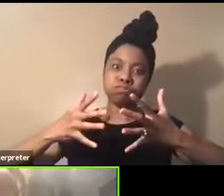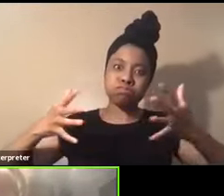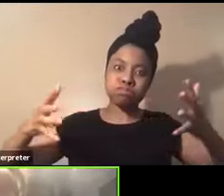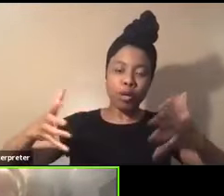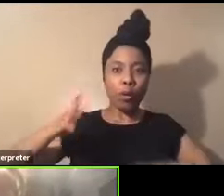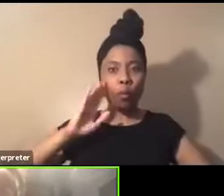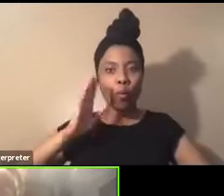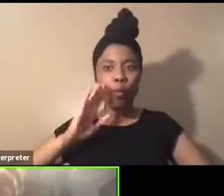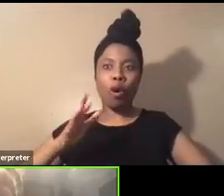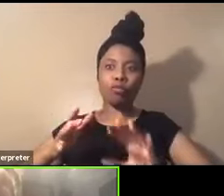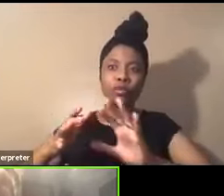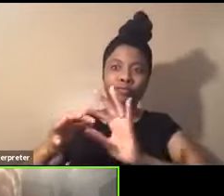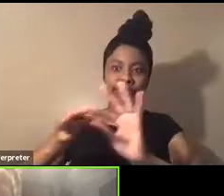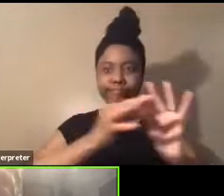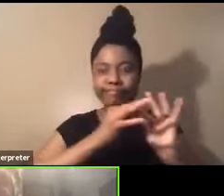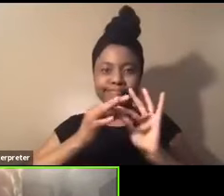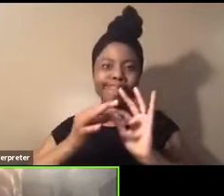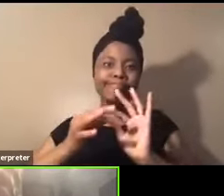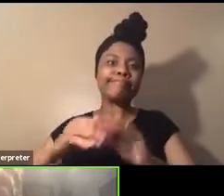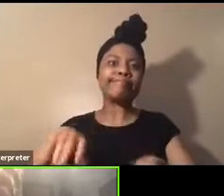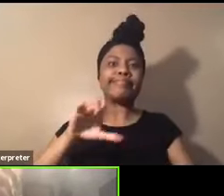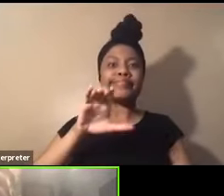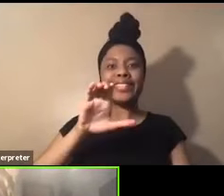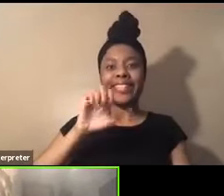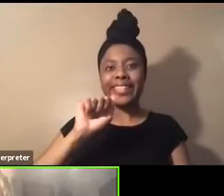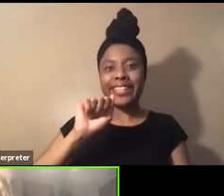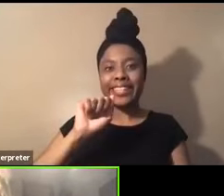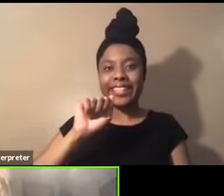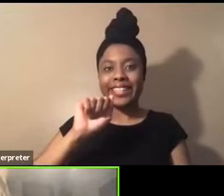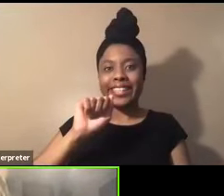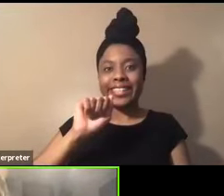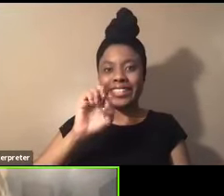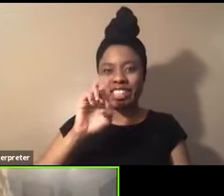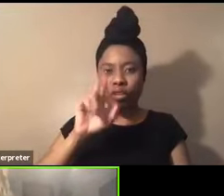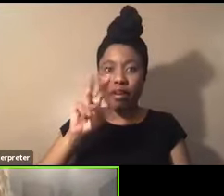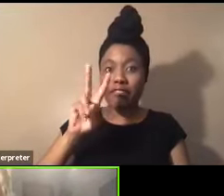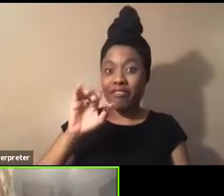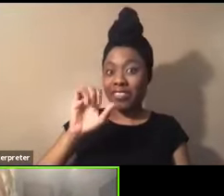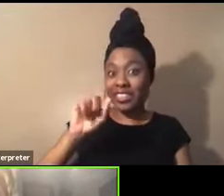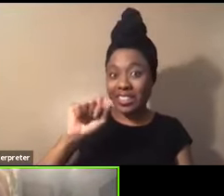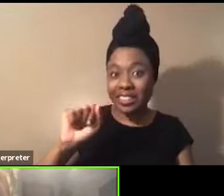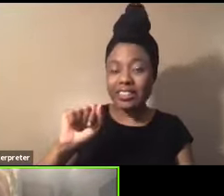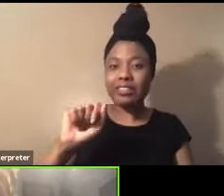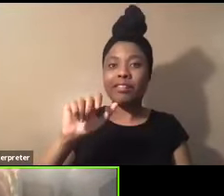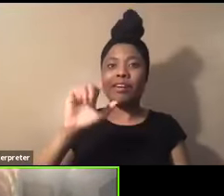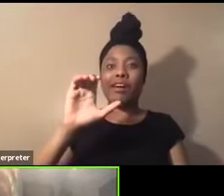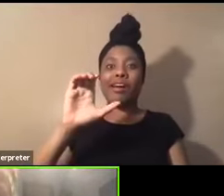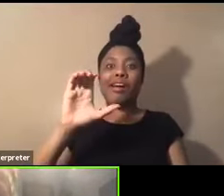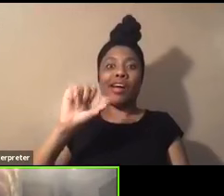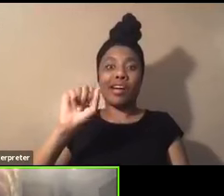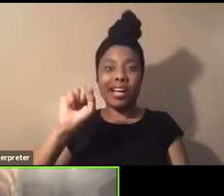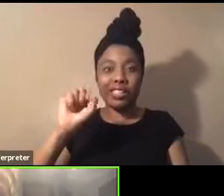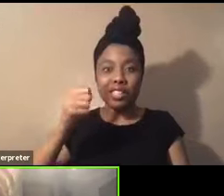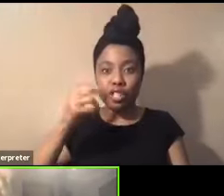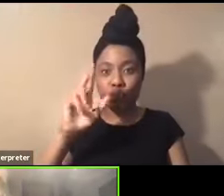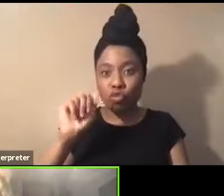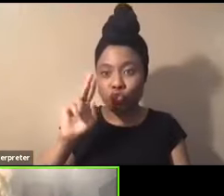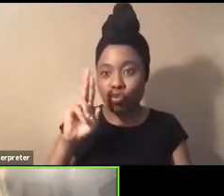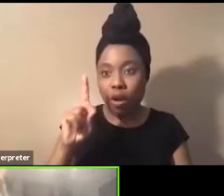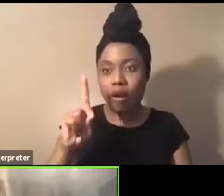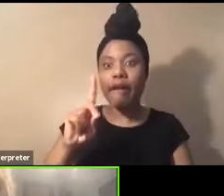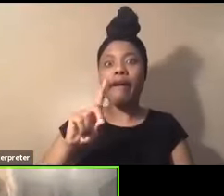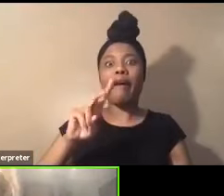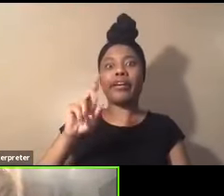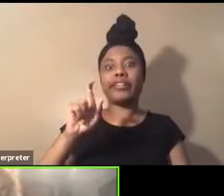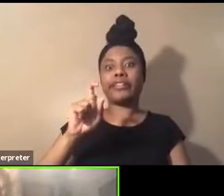you know, we are connected in, in, in our Sierra Vista, our, um, uh, Casa Grande and, and of course our Phoenix area,